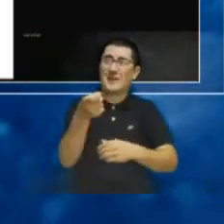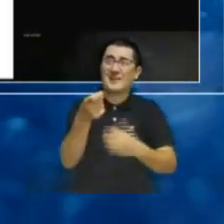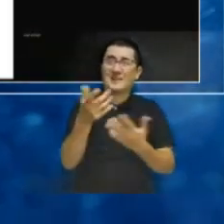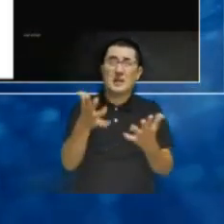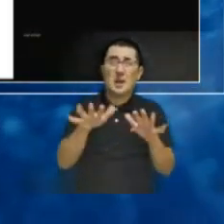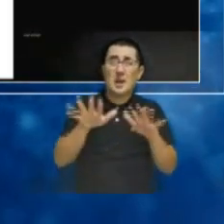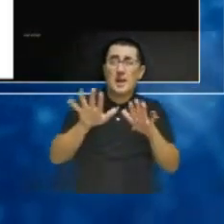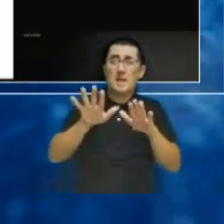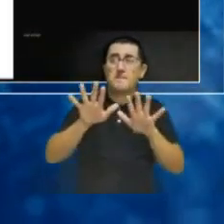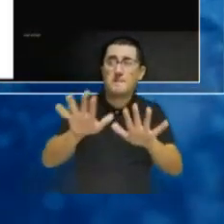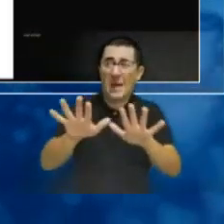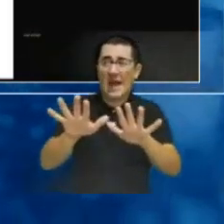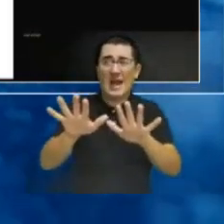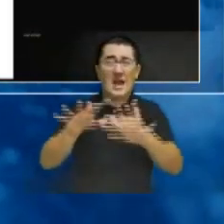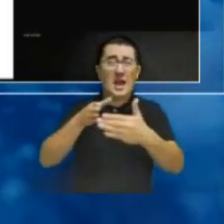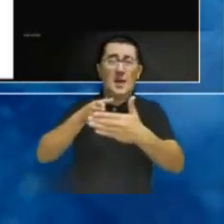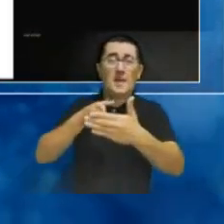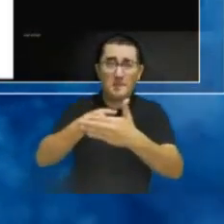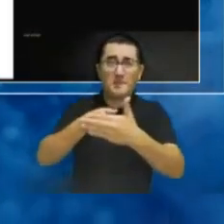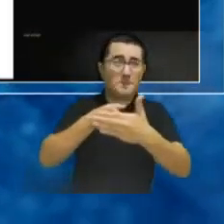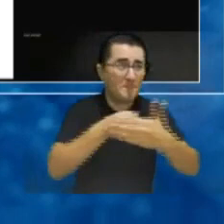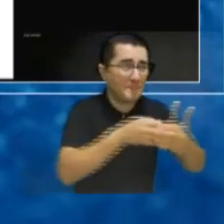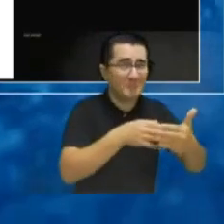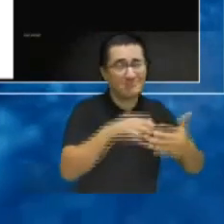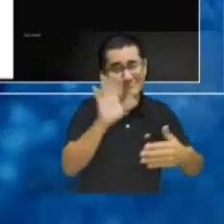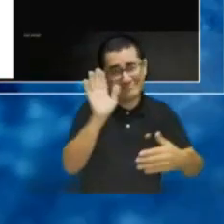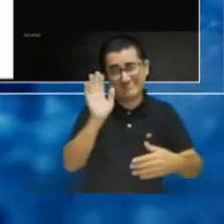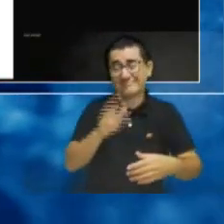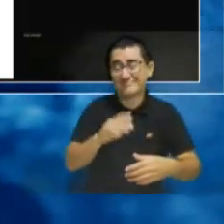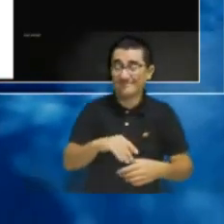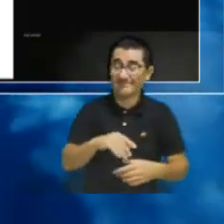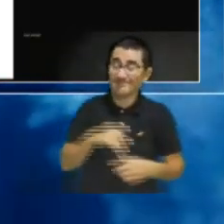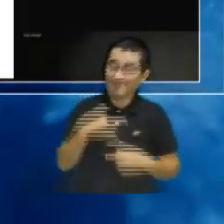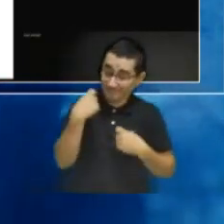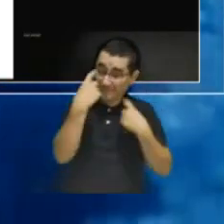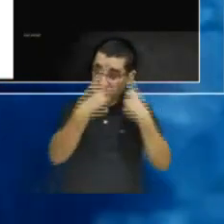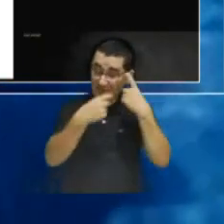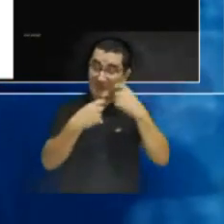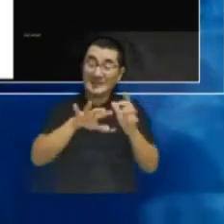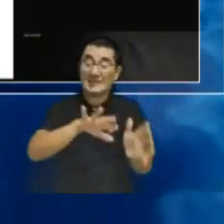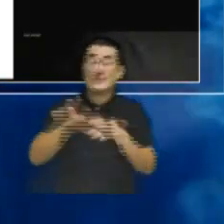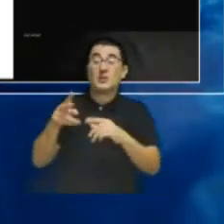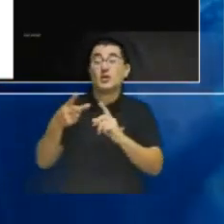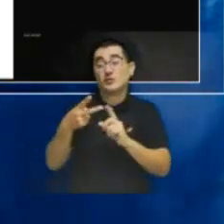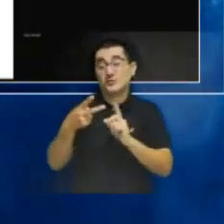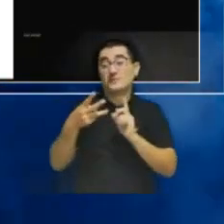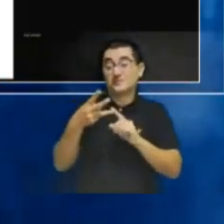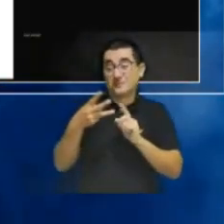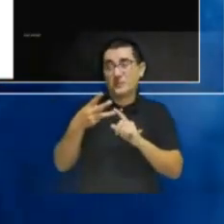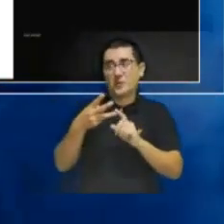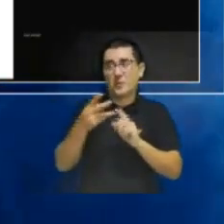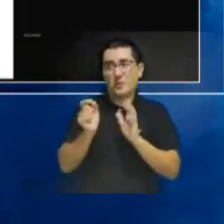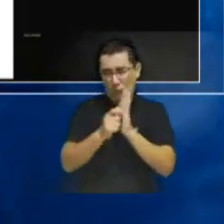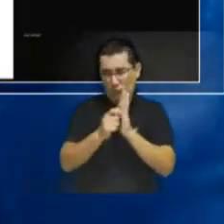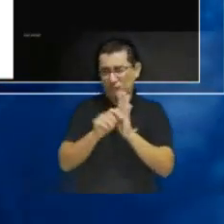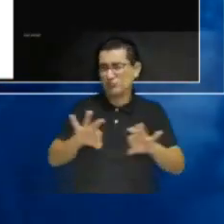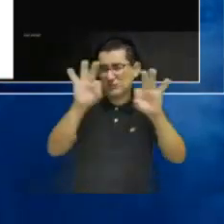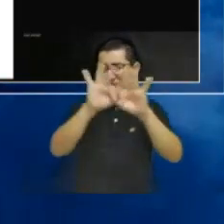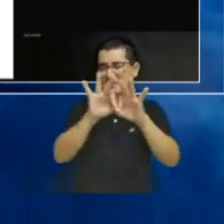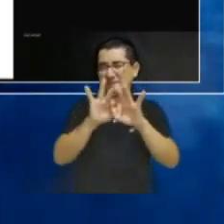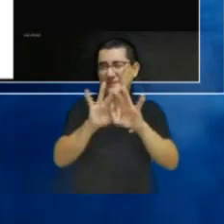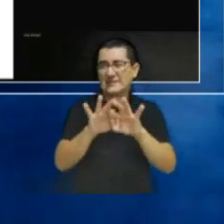stop or diminish the velocity of expansion of 4G. Another important thing is the coordination